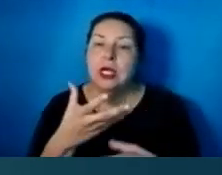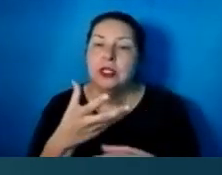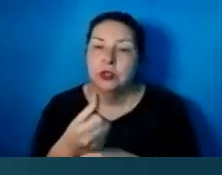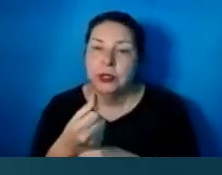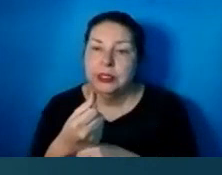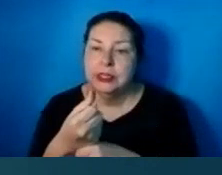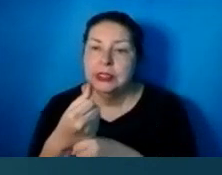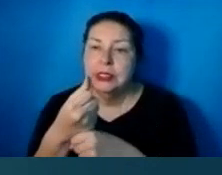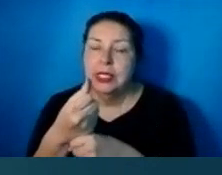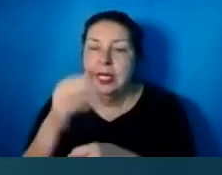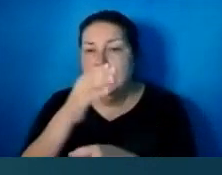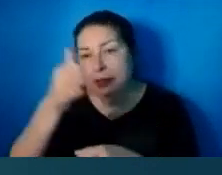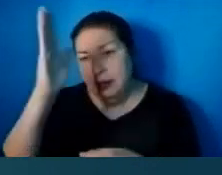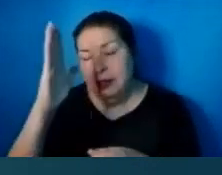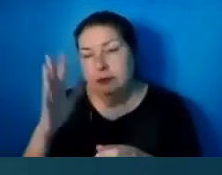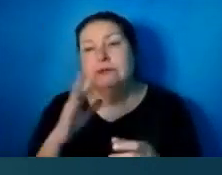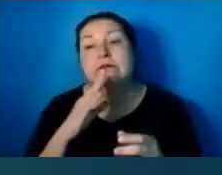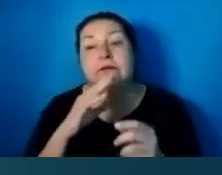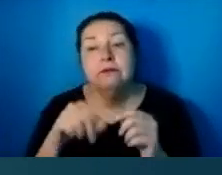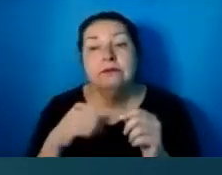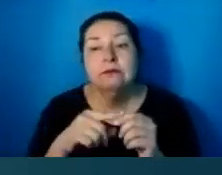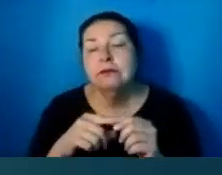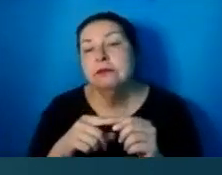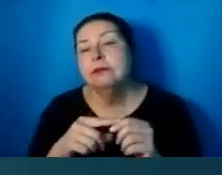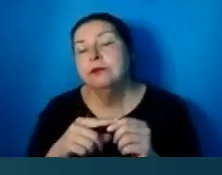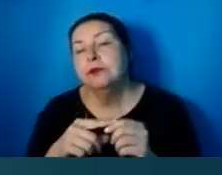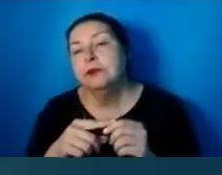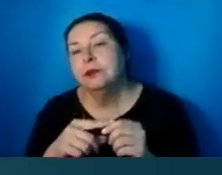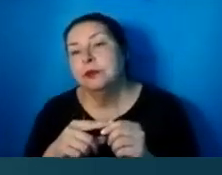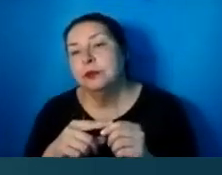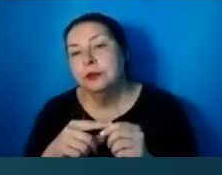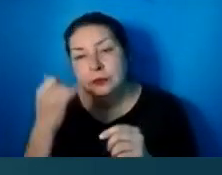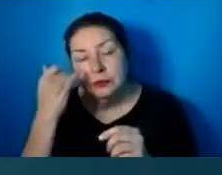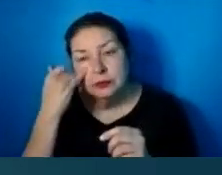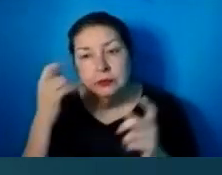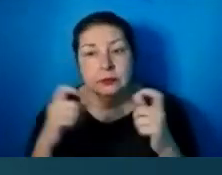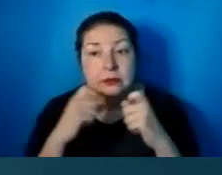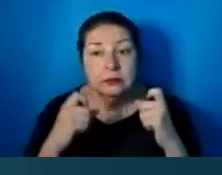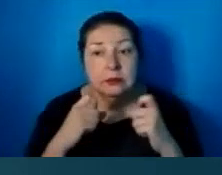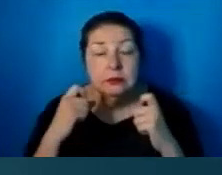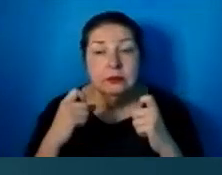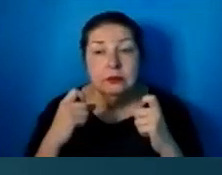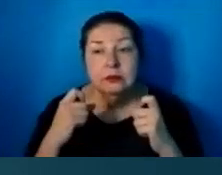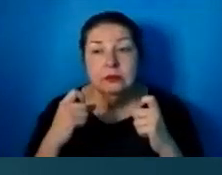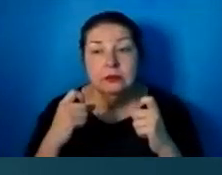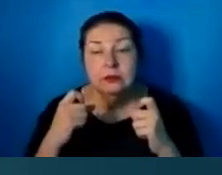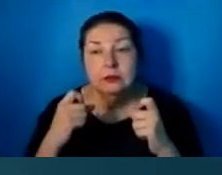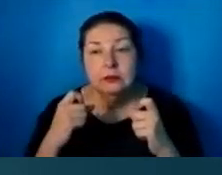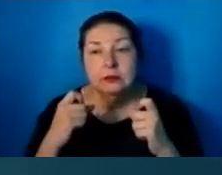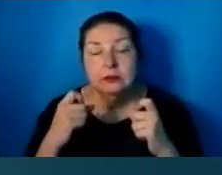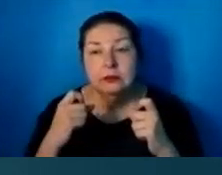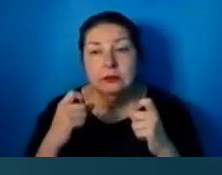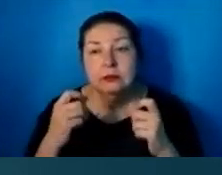They talk about whether sin is in